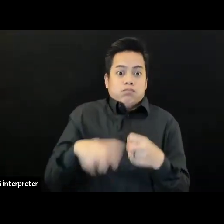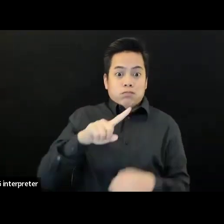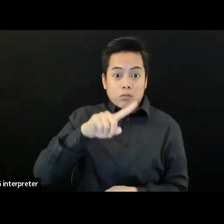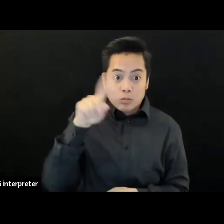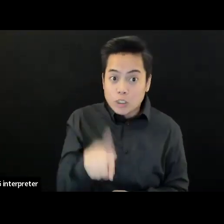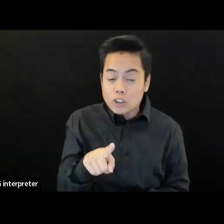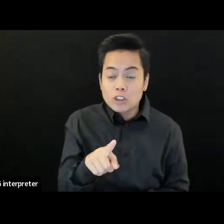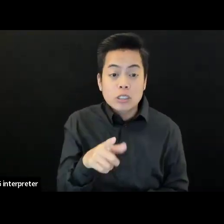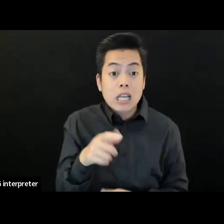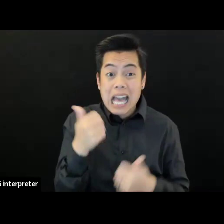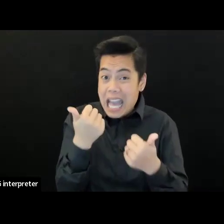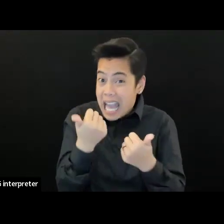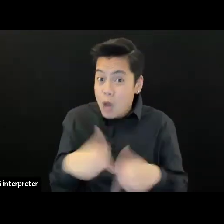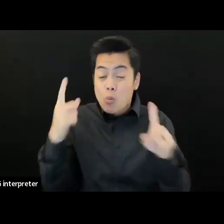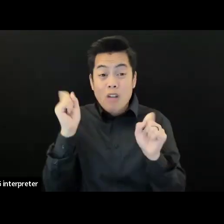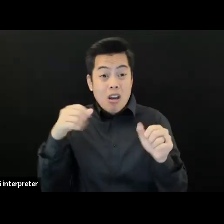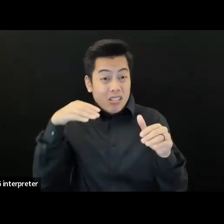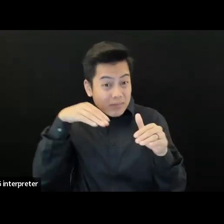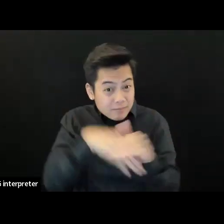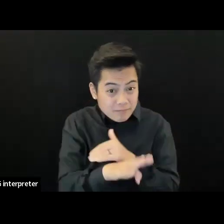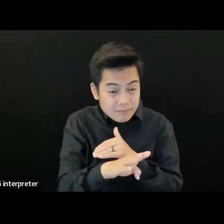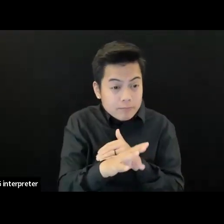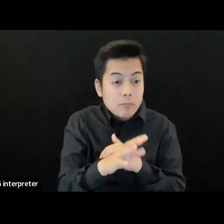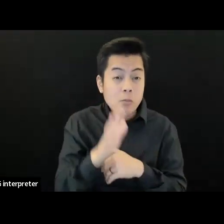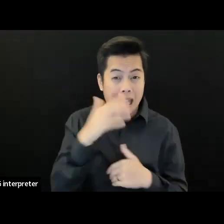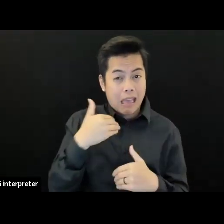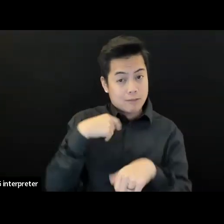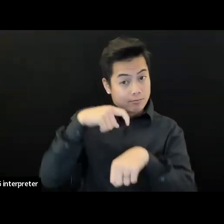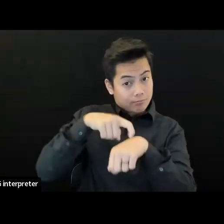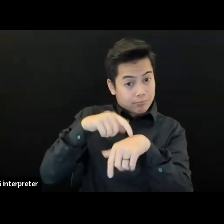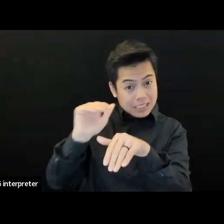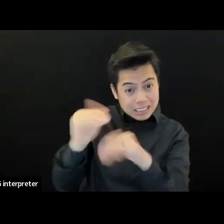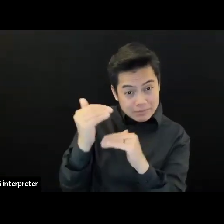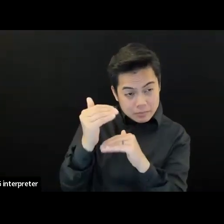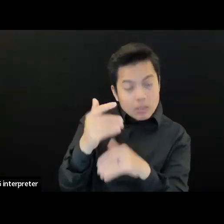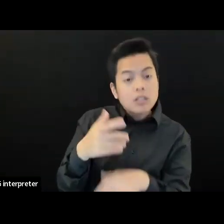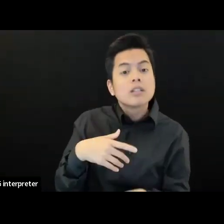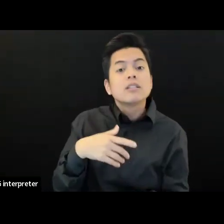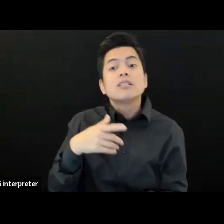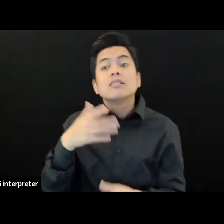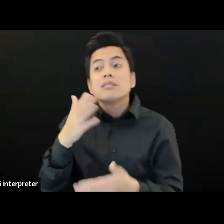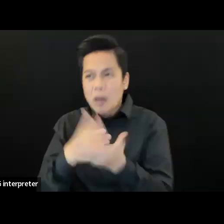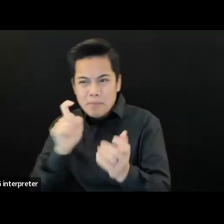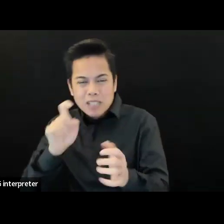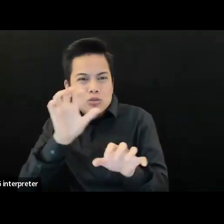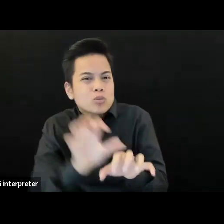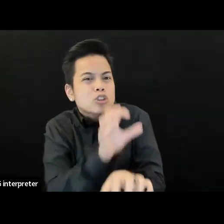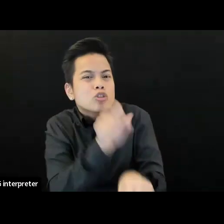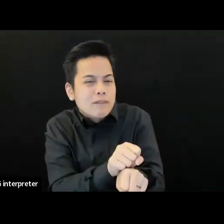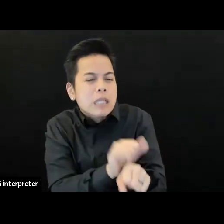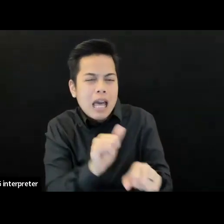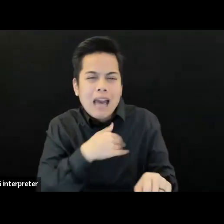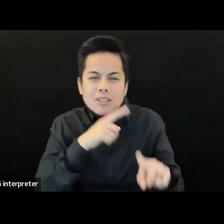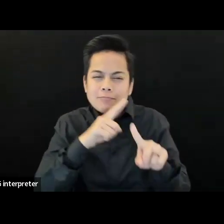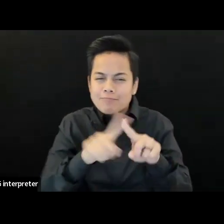hang out and utilize it and other things that are by reservation or we're kind of thinking all of that through as well. Um, and also,